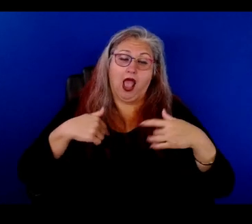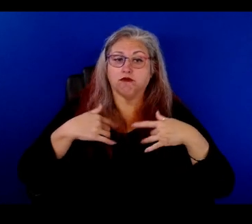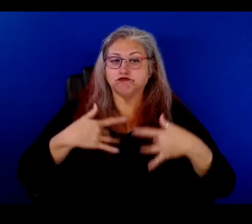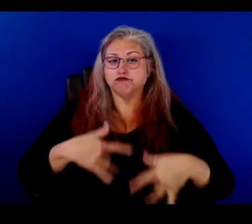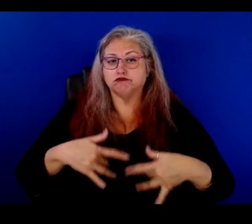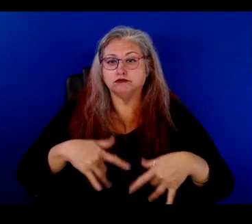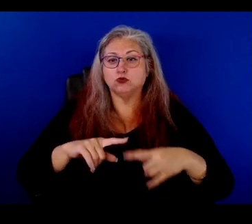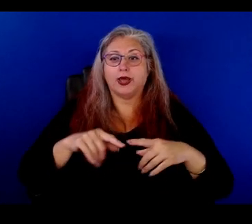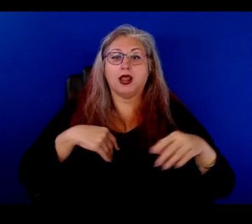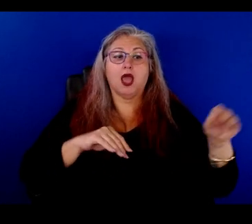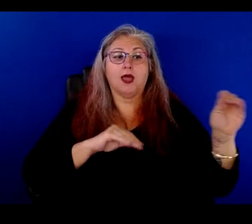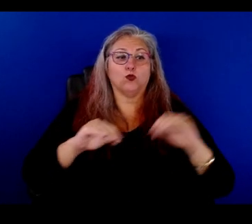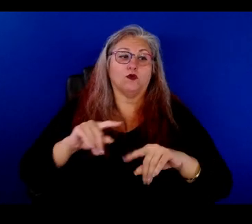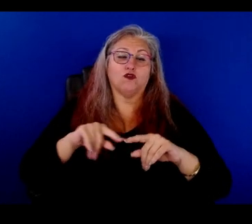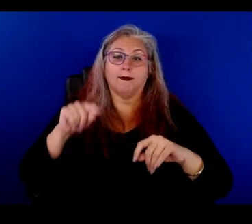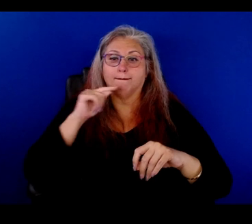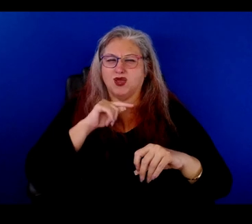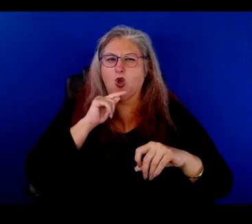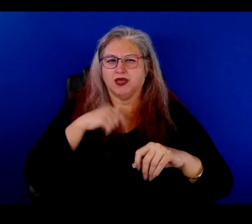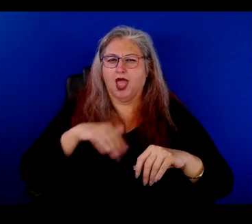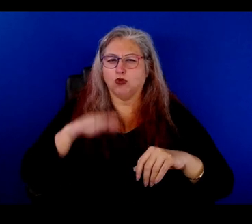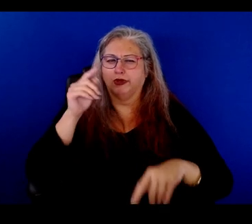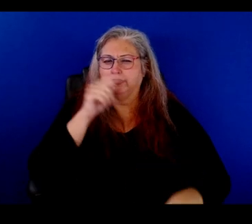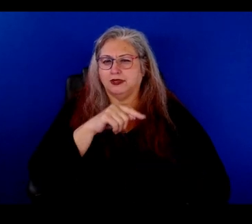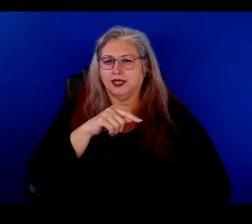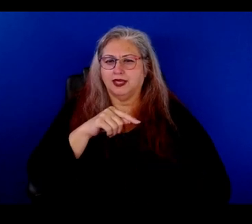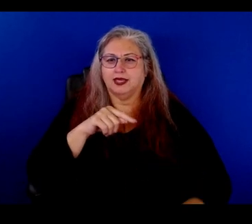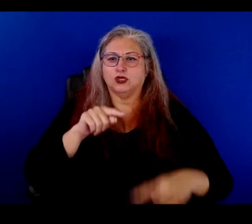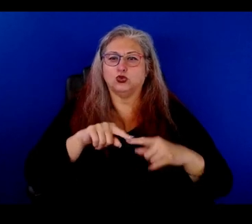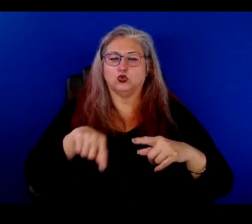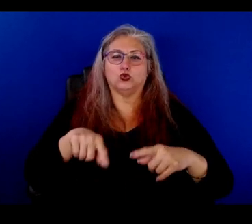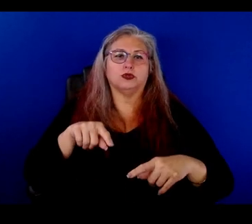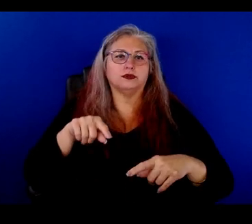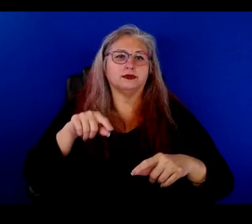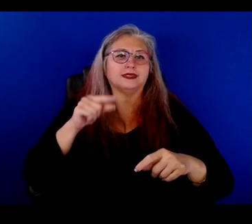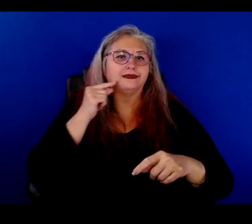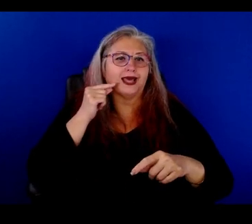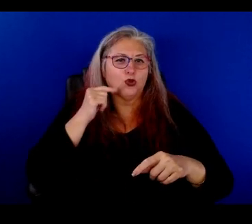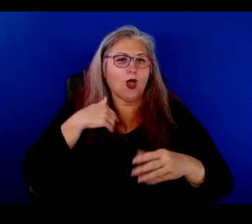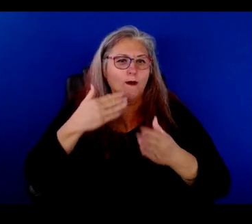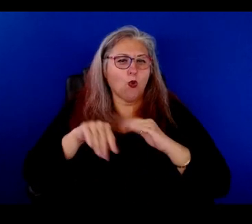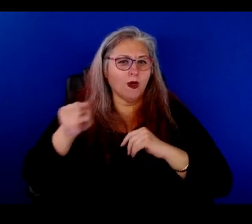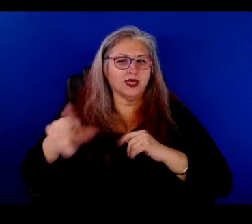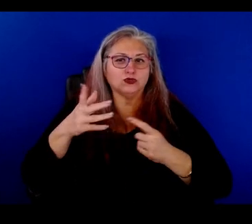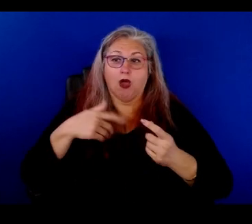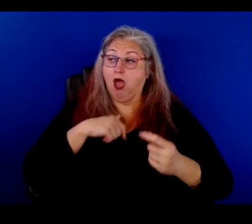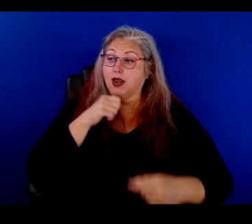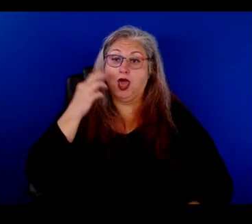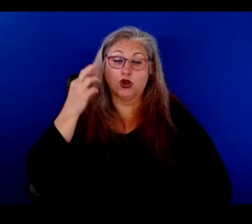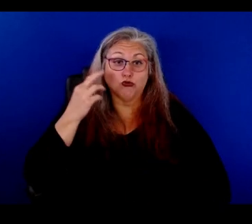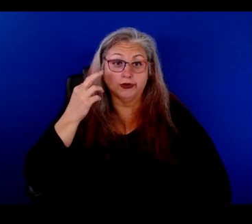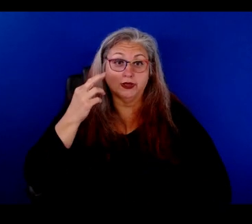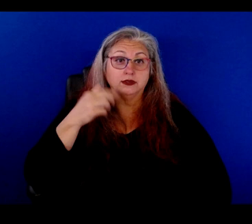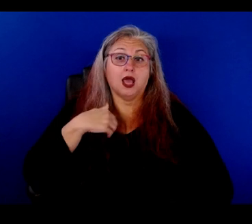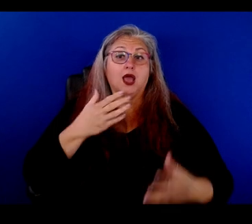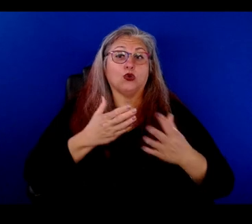relocating from Milwaukee, where I was raised, uh, to San Antonio, where I was born. And so I didn't realize it, but I was going